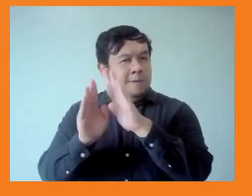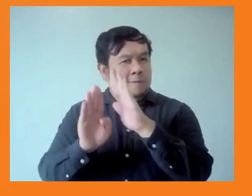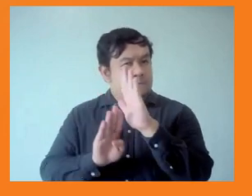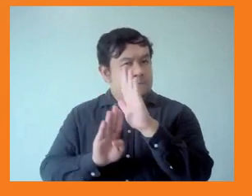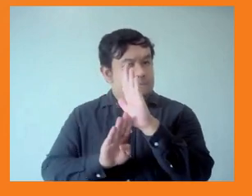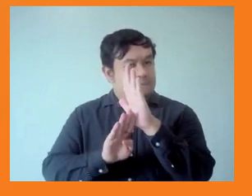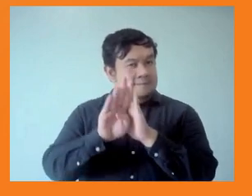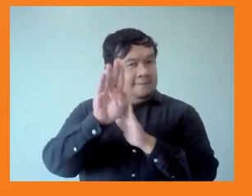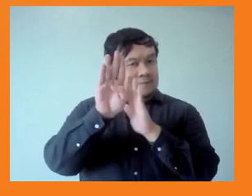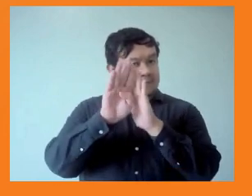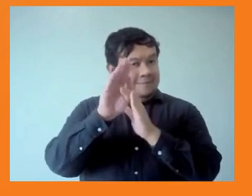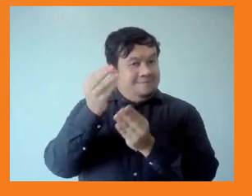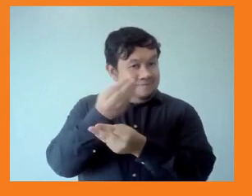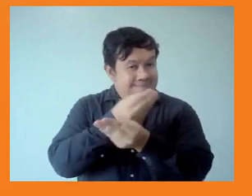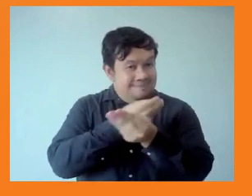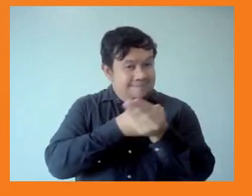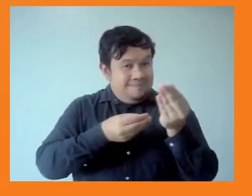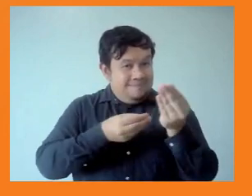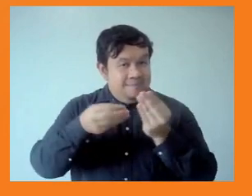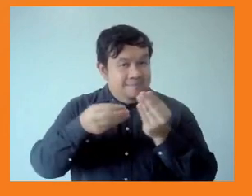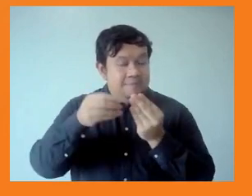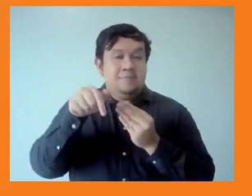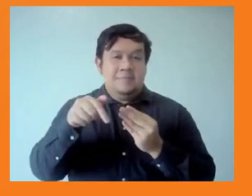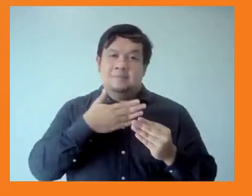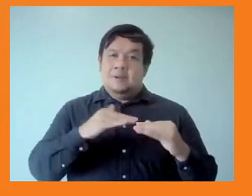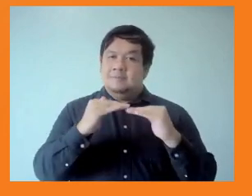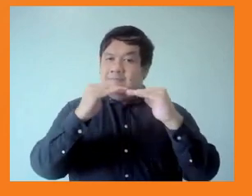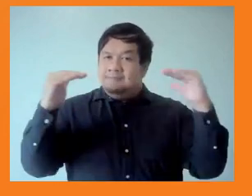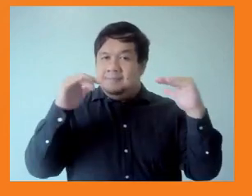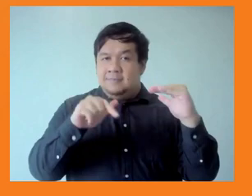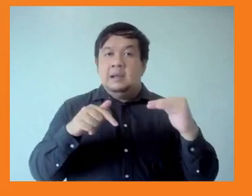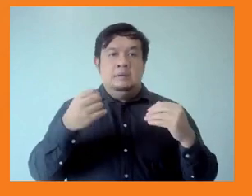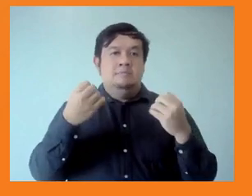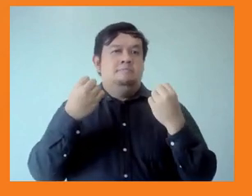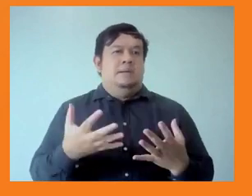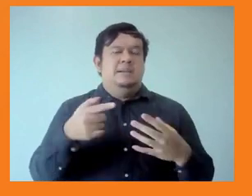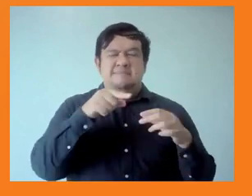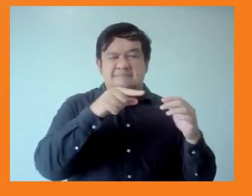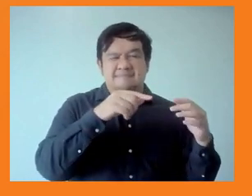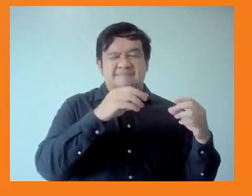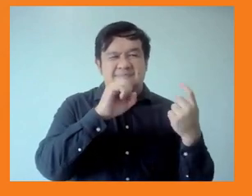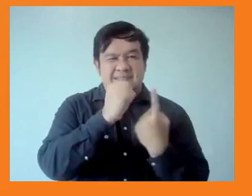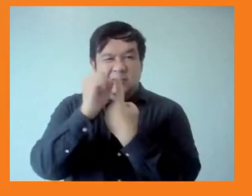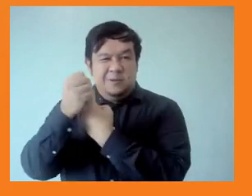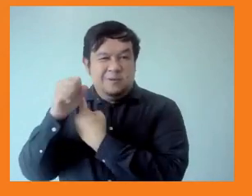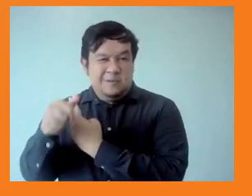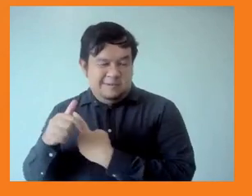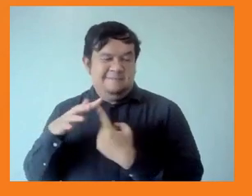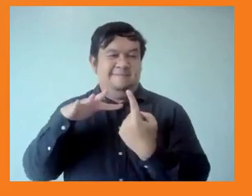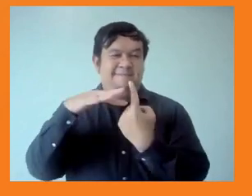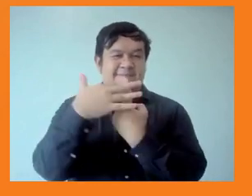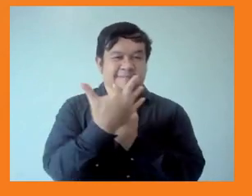interrogated in a very exciting way by Ritu. Indeed, COVID has affected everyone but its impact has been